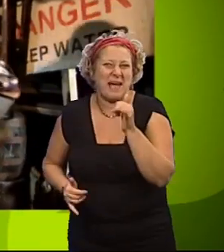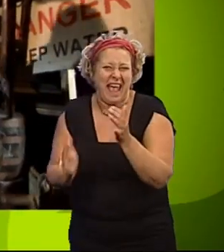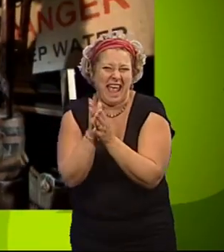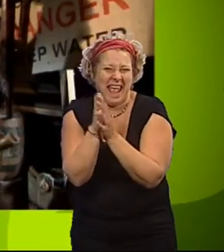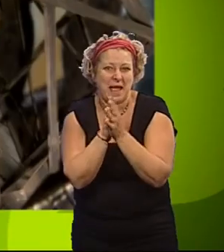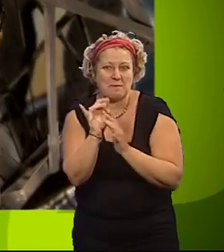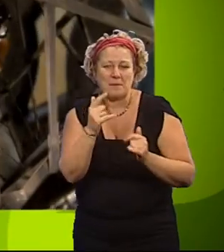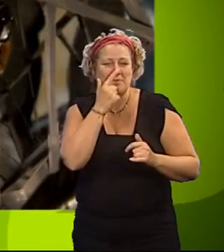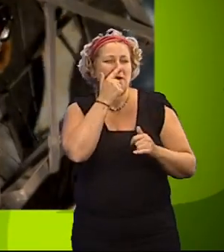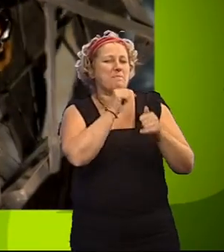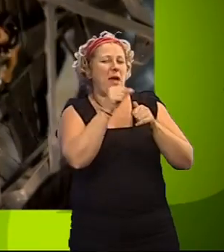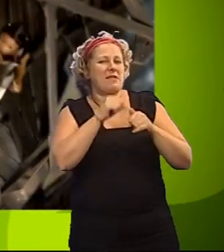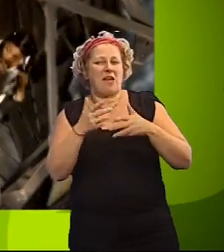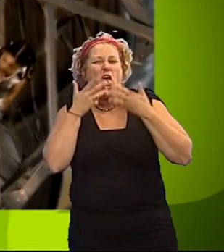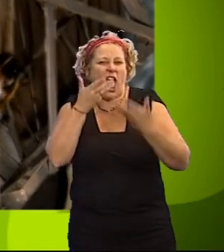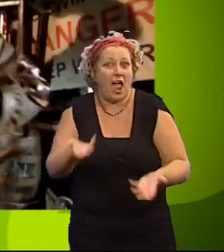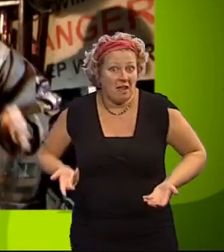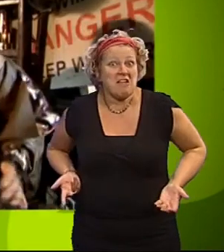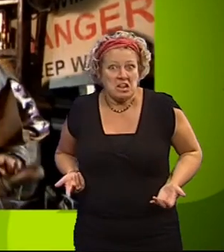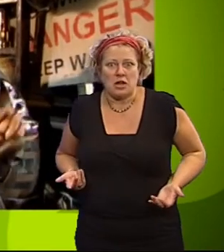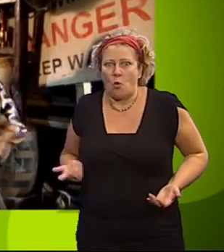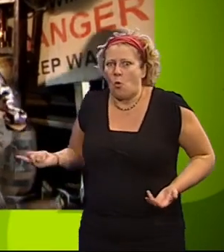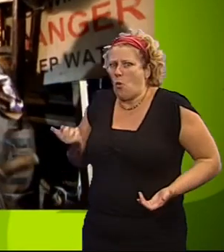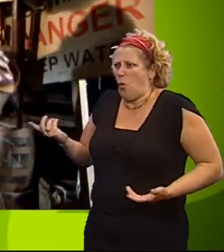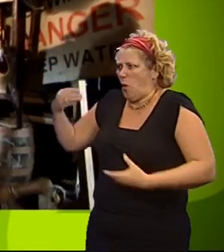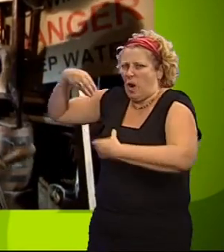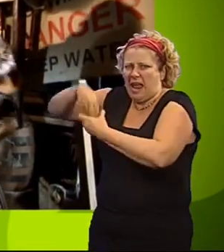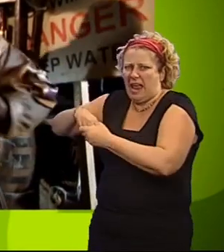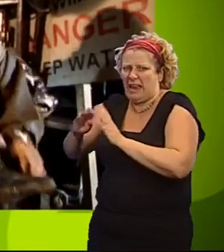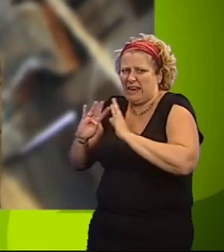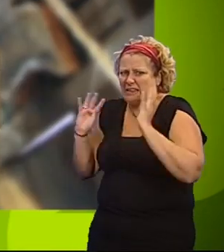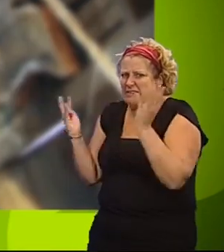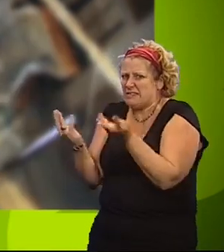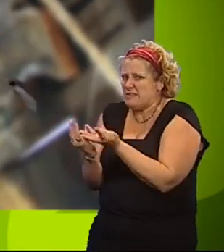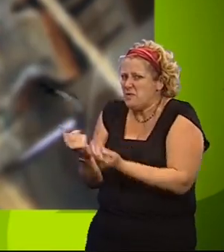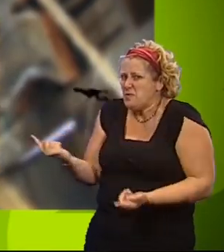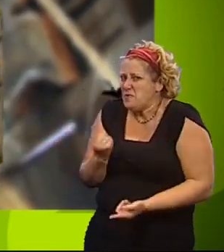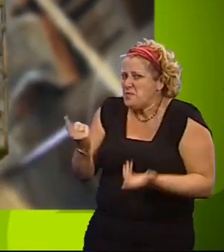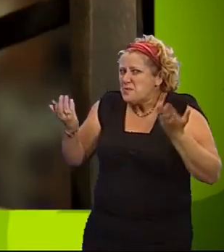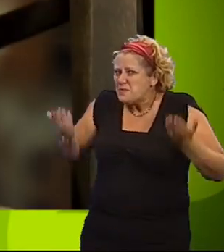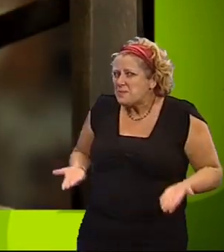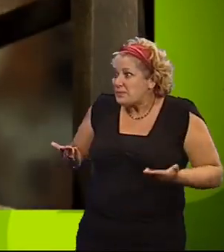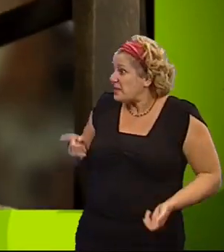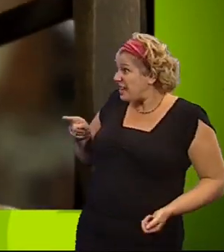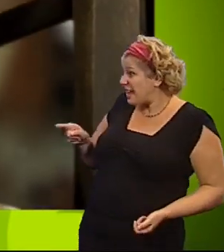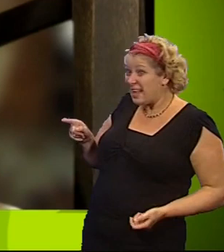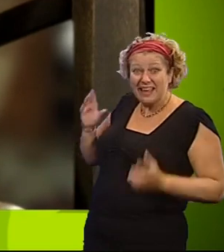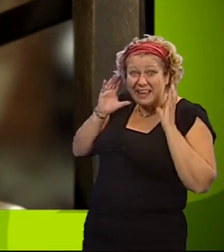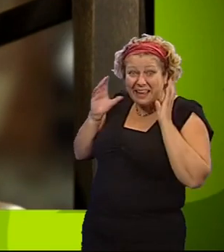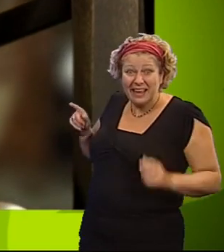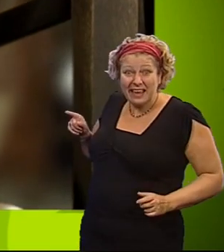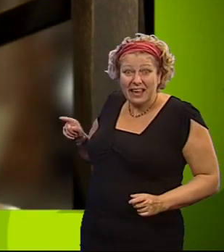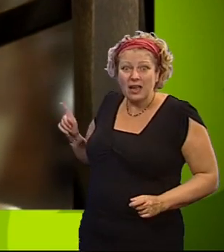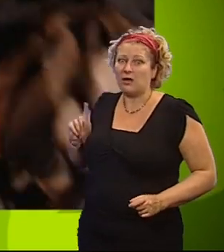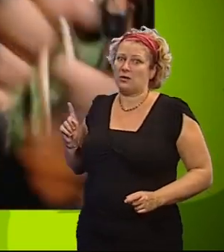So, who's in my fresh batch of cagelings this week? That one with his head on backwards